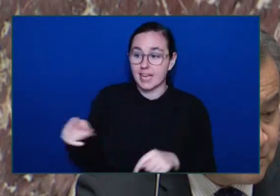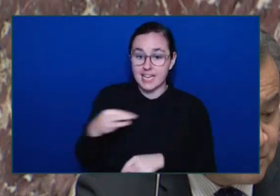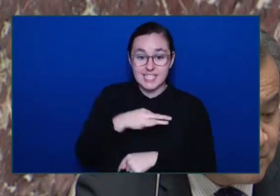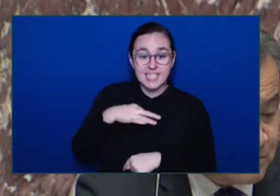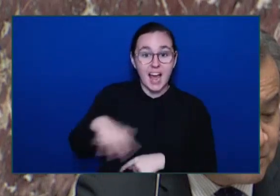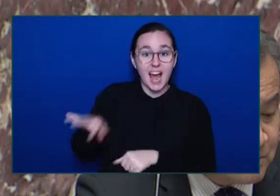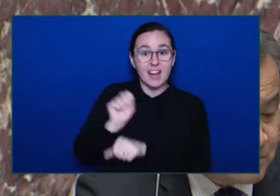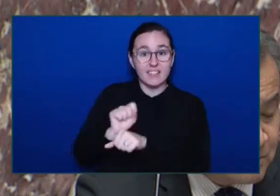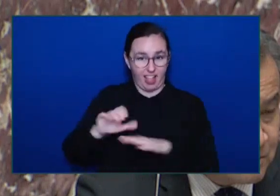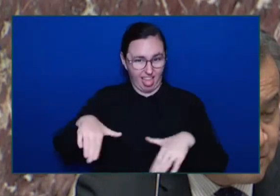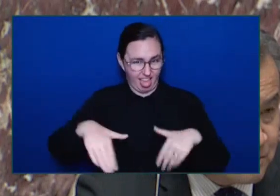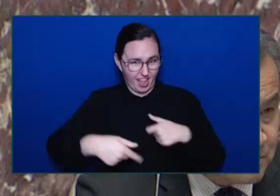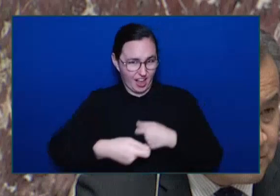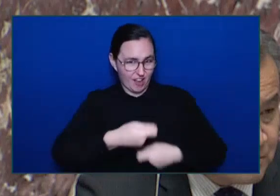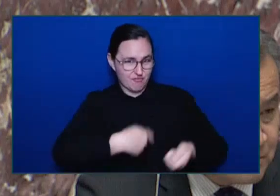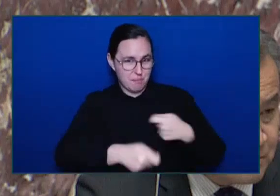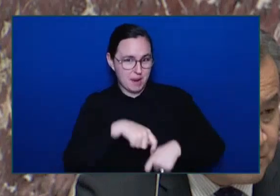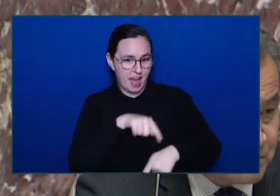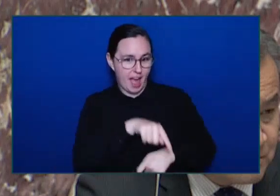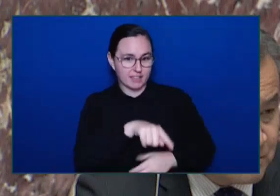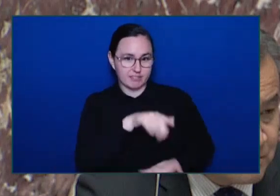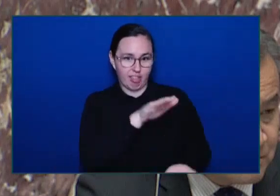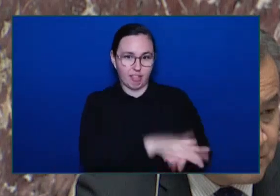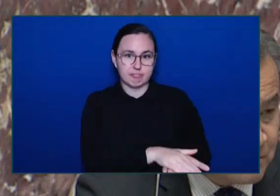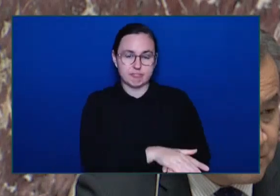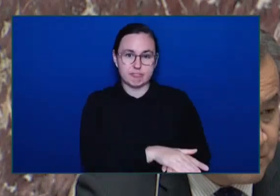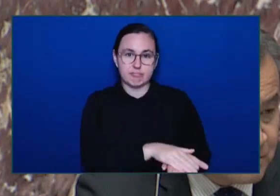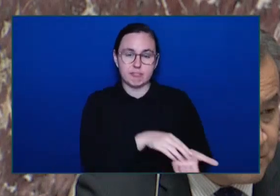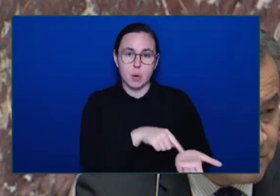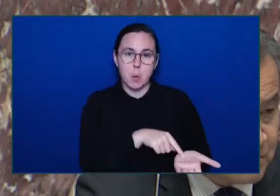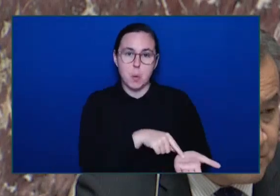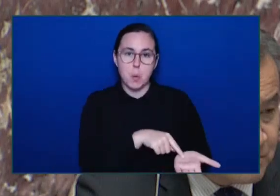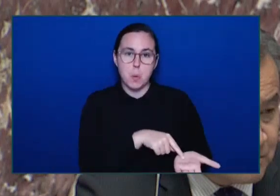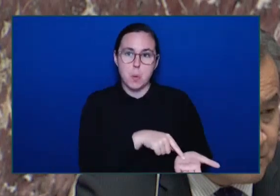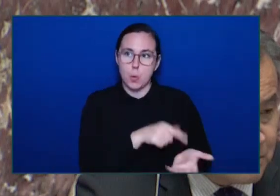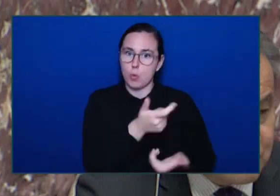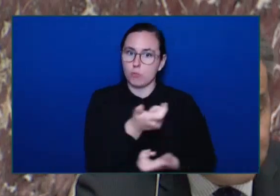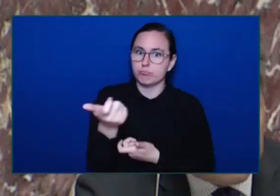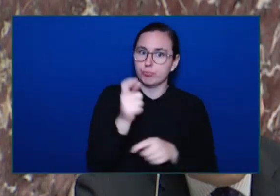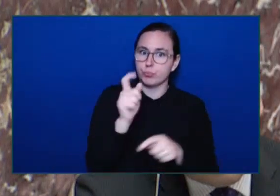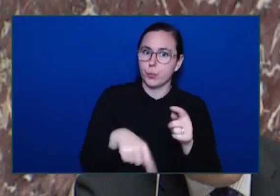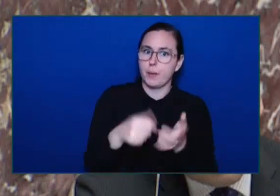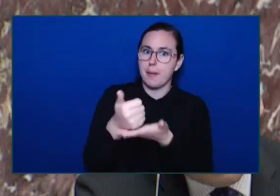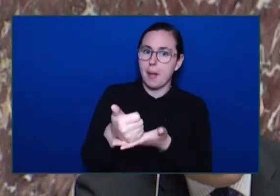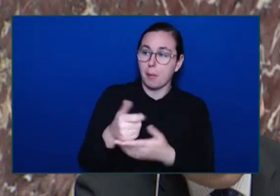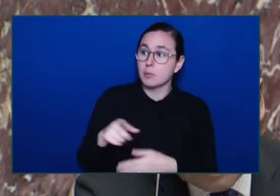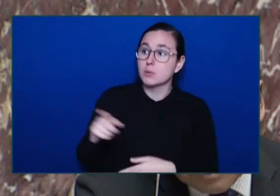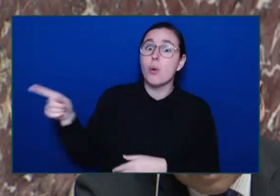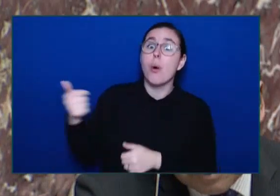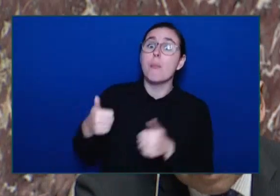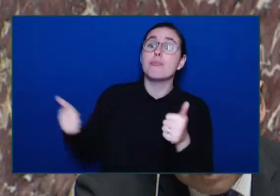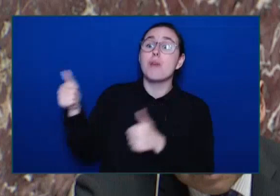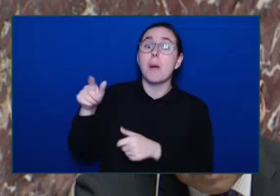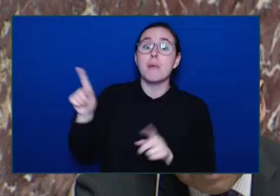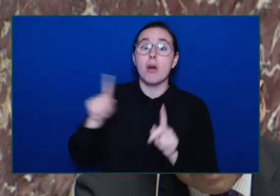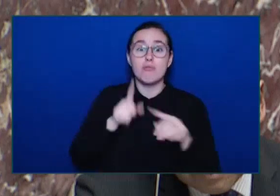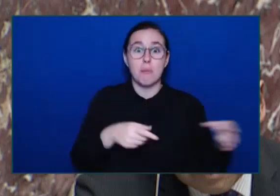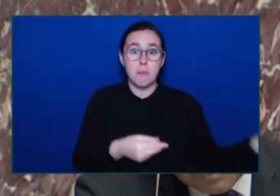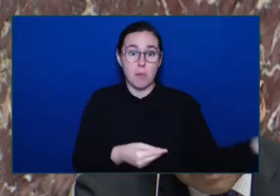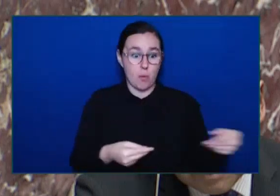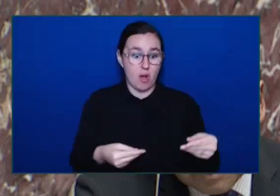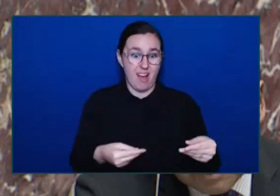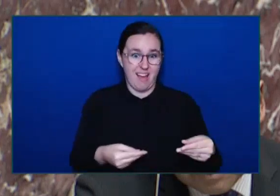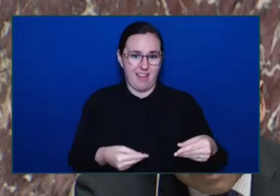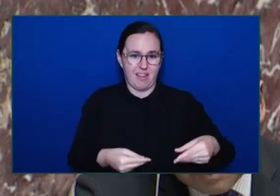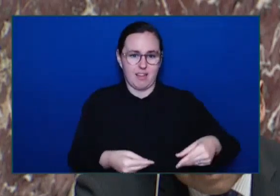Columbians Why while he was busy Trying to bury The mismanagement At BC Housing His priority